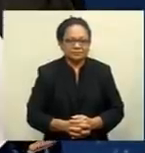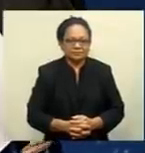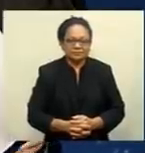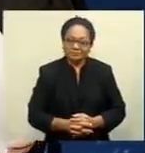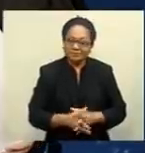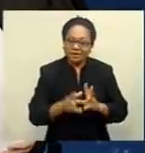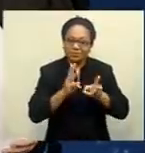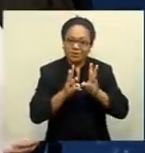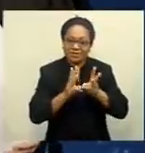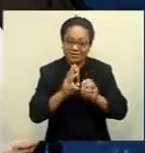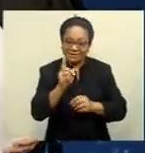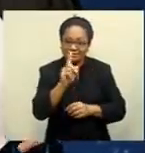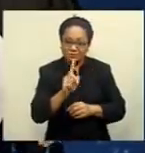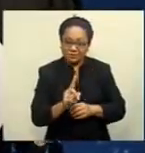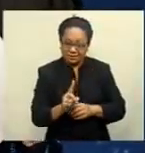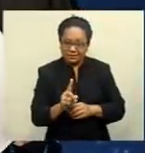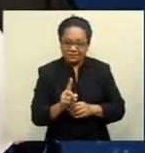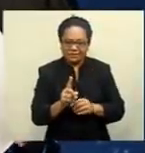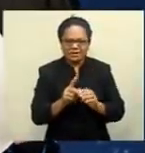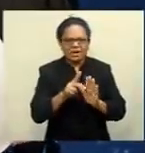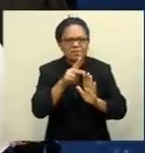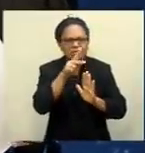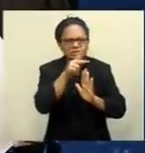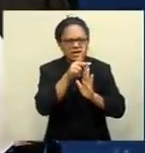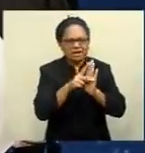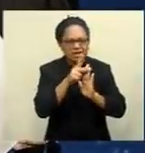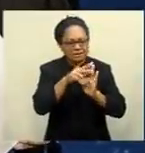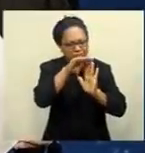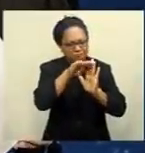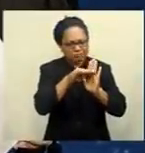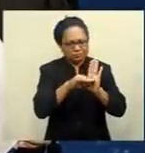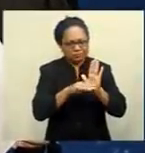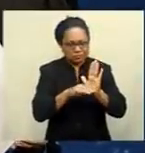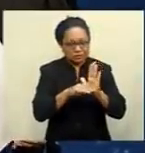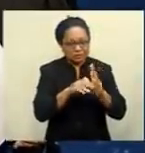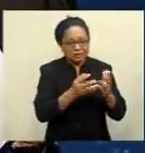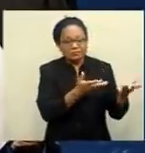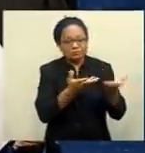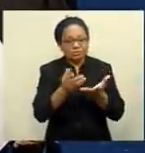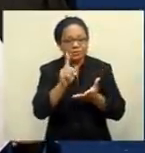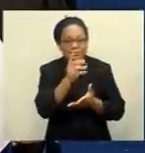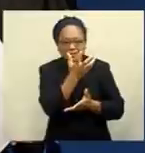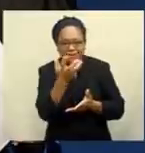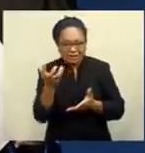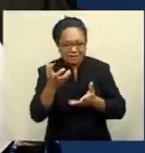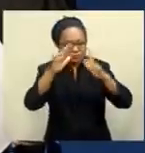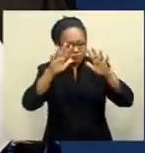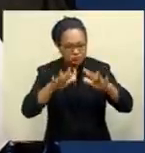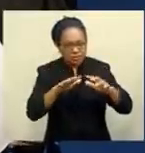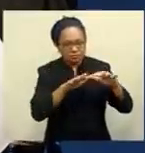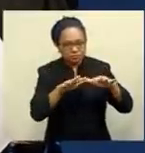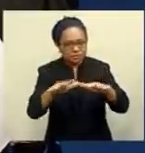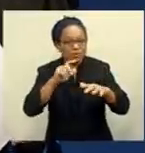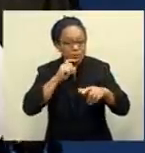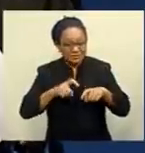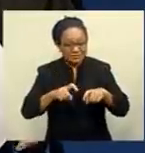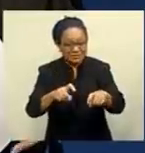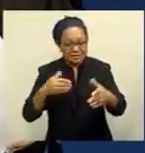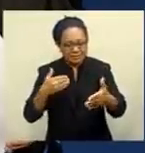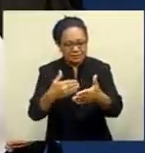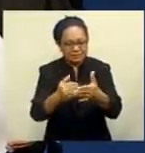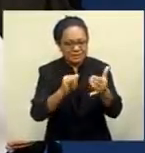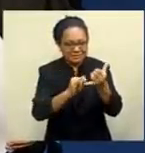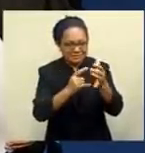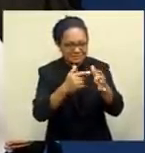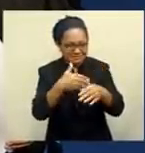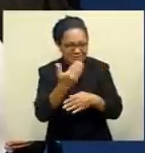Looking at the weather today, a trough of low pressure with the associated cloud and showers affects the Fiji group until Saturday. Now to